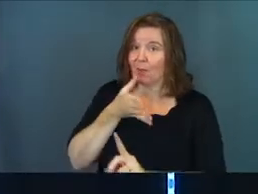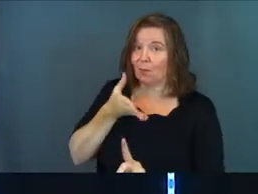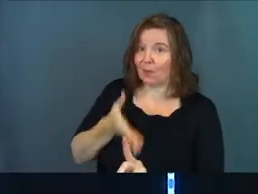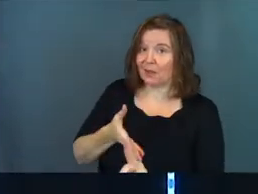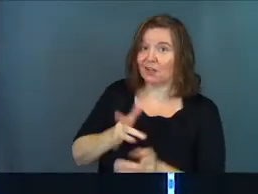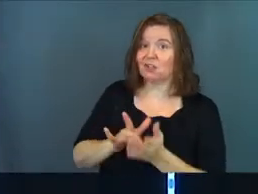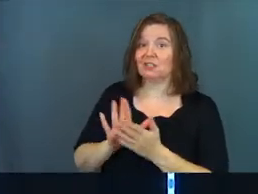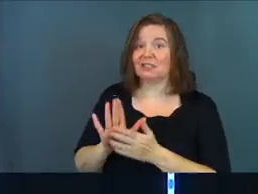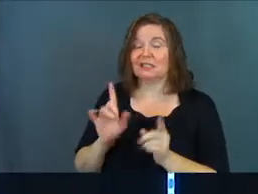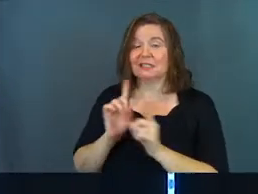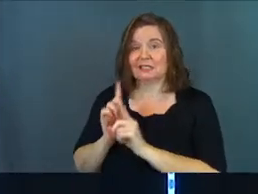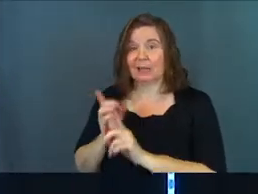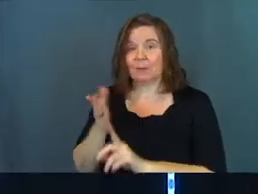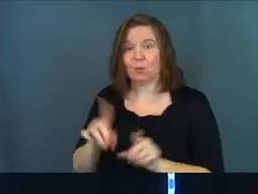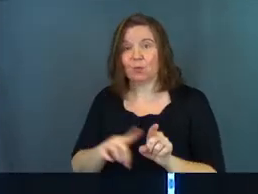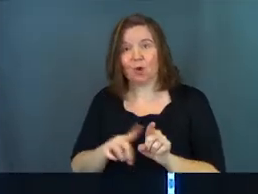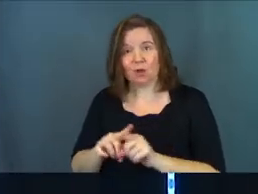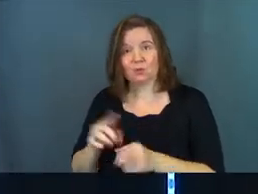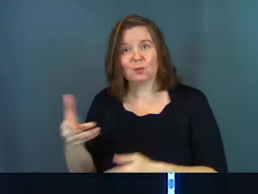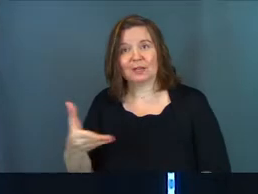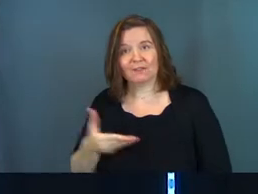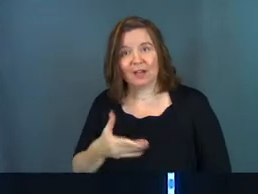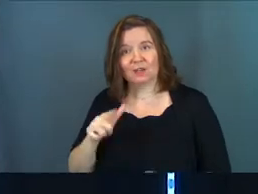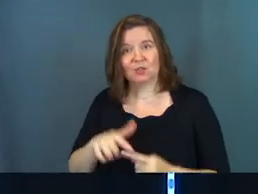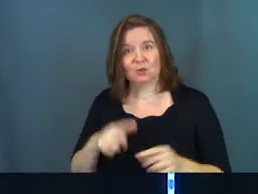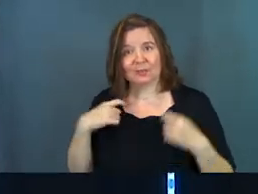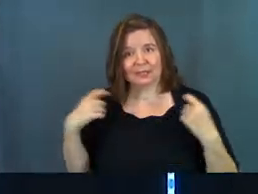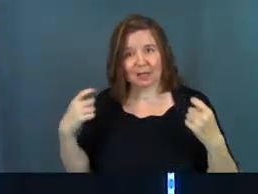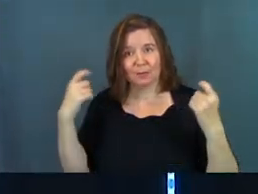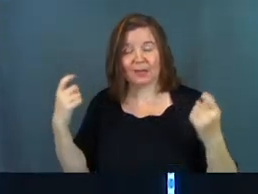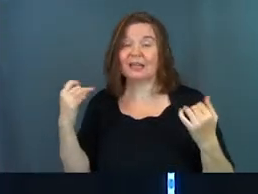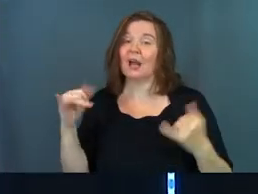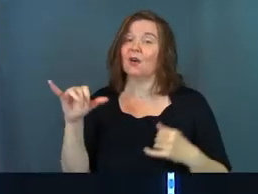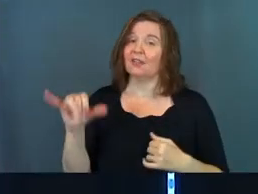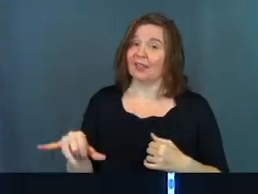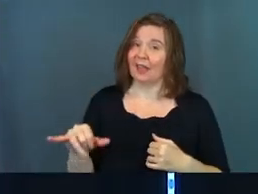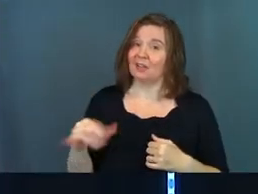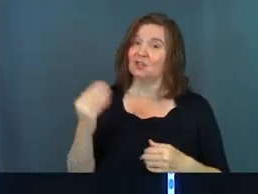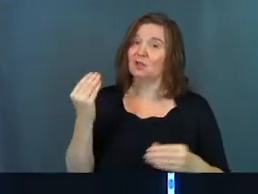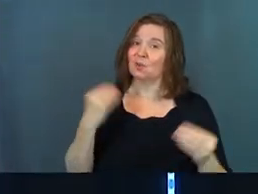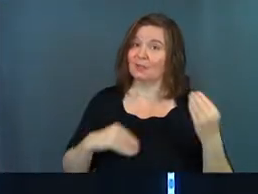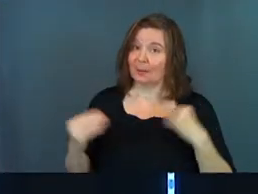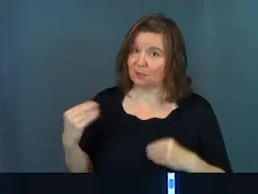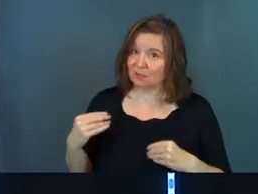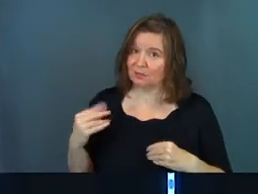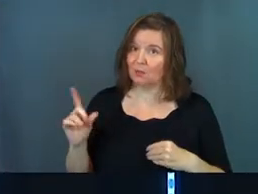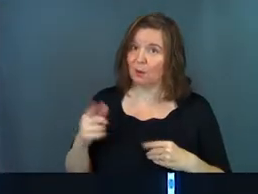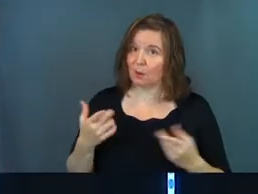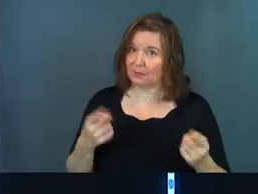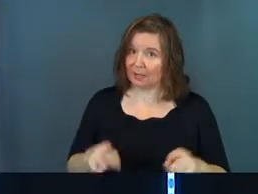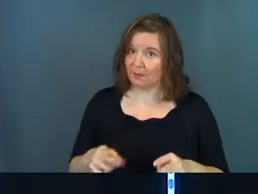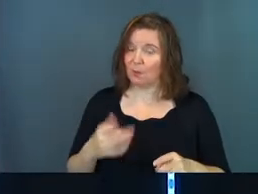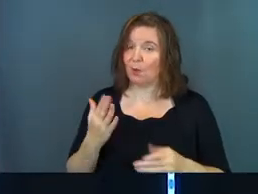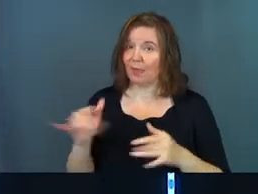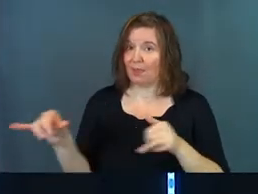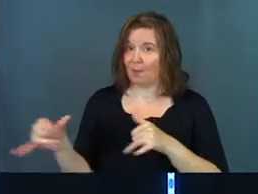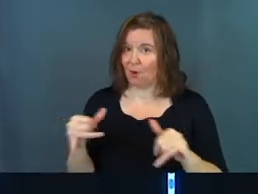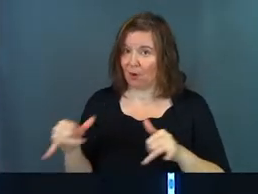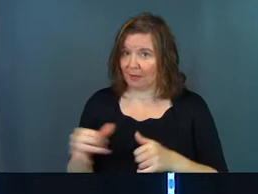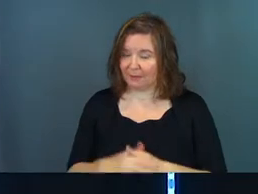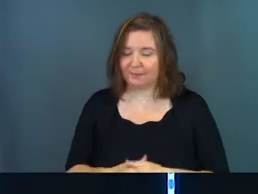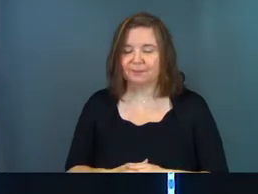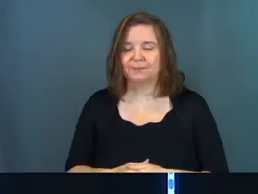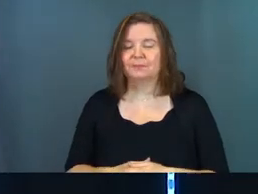there and Jesus and his disciples were also invited to the celebration. Now that's the reception is where we're at. We're at the party.